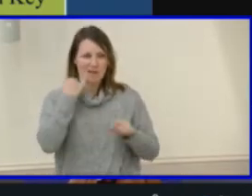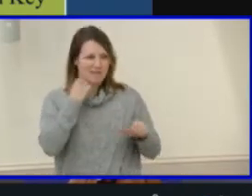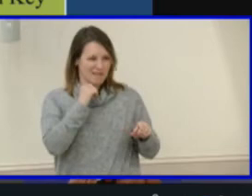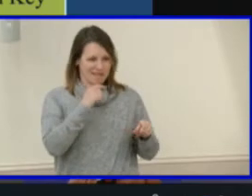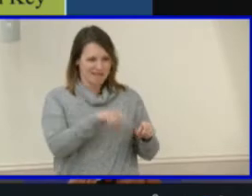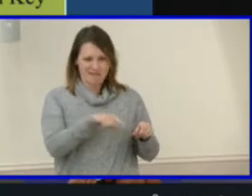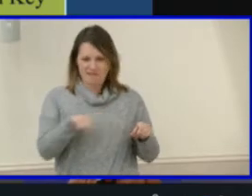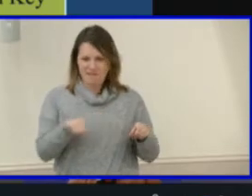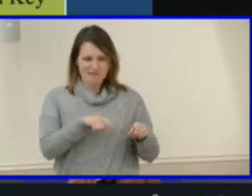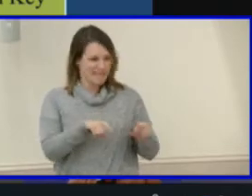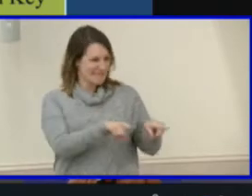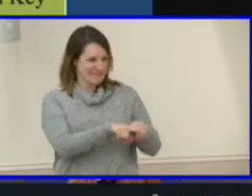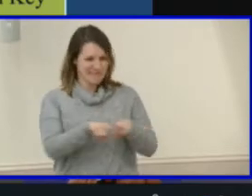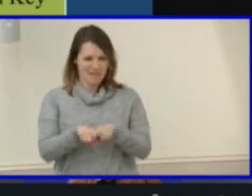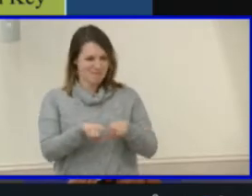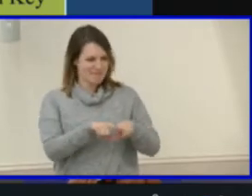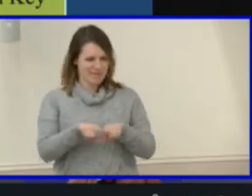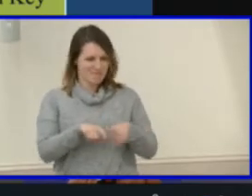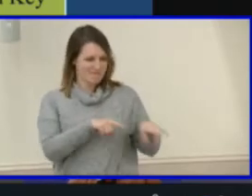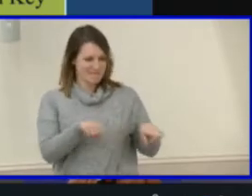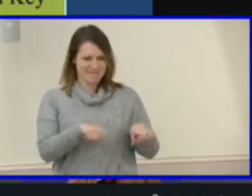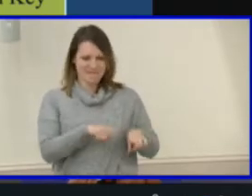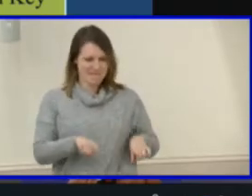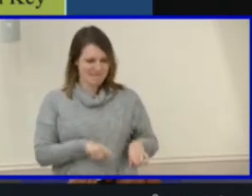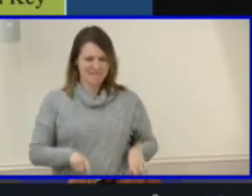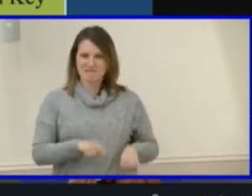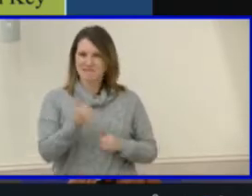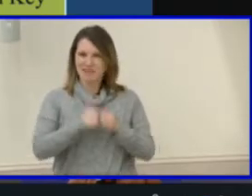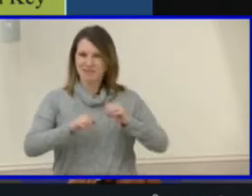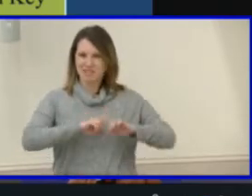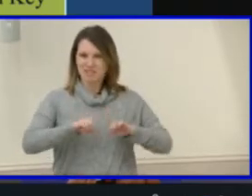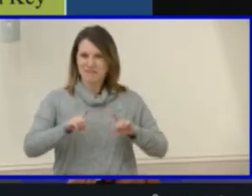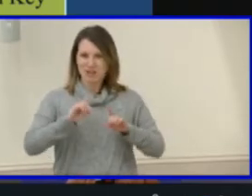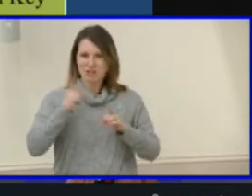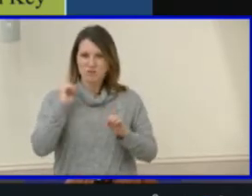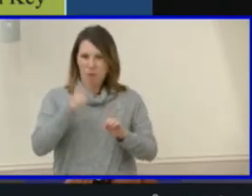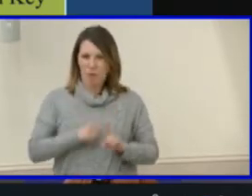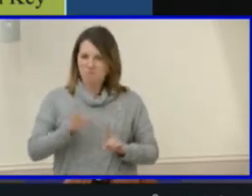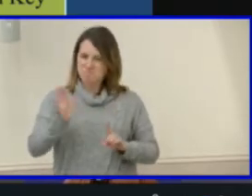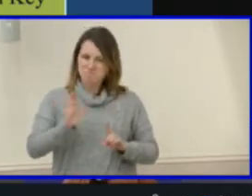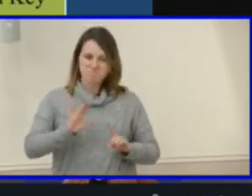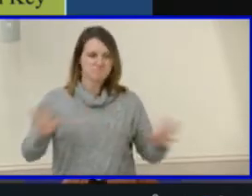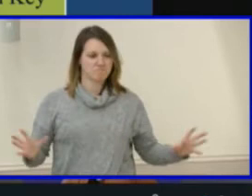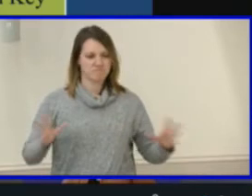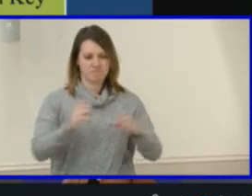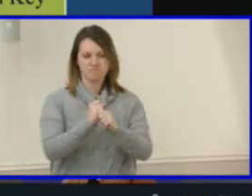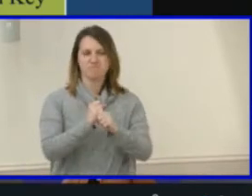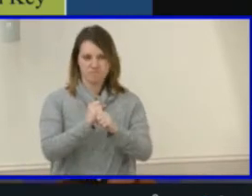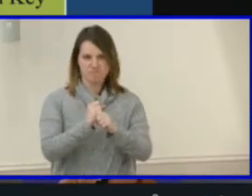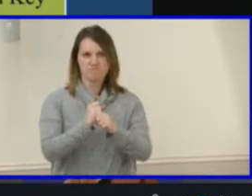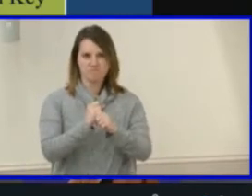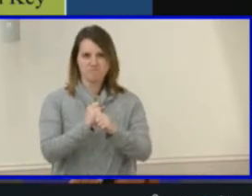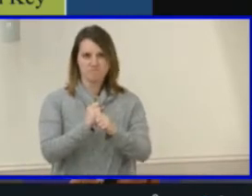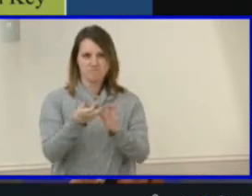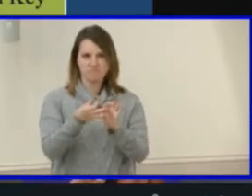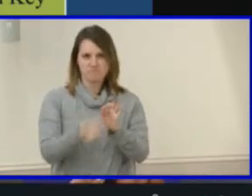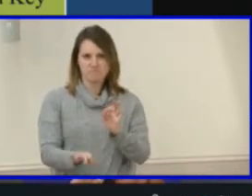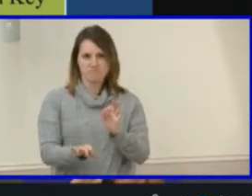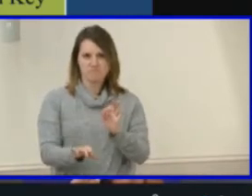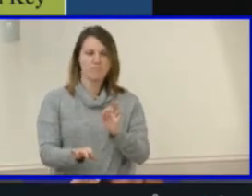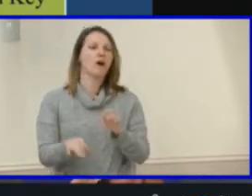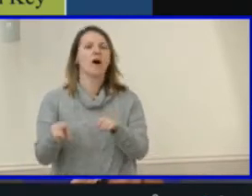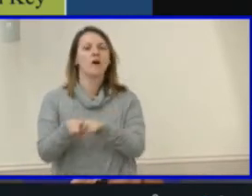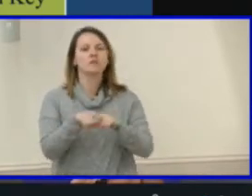that were incorporated under various goals, to narrow the focus specifically in regards to implementation